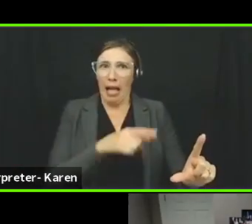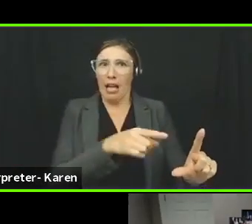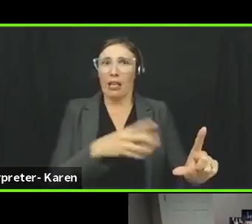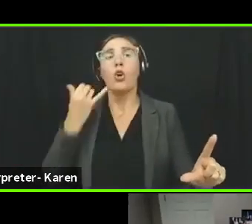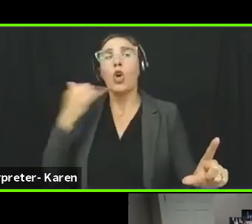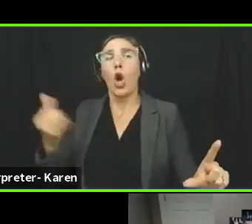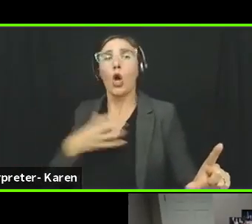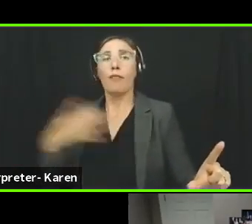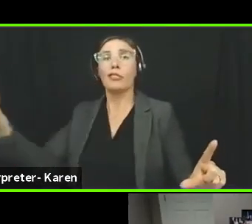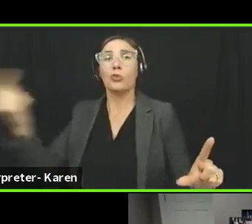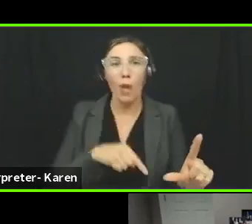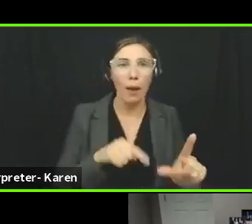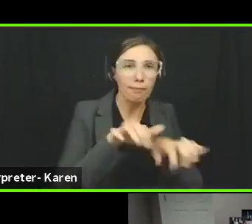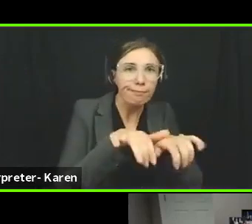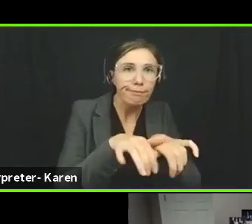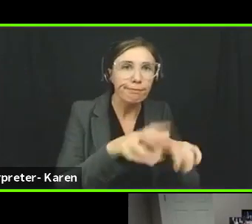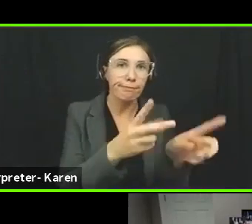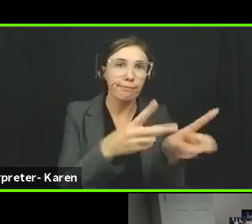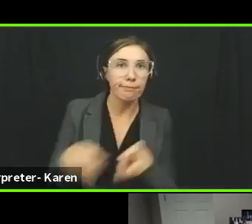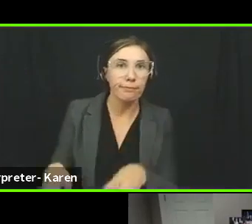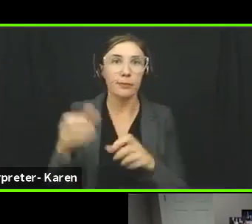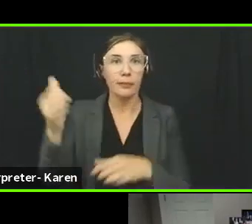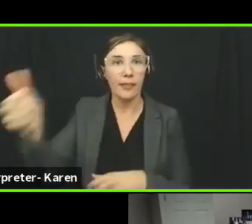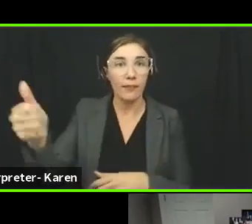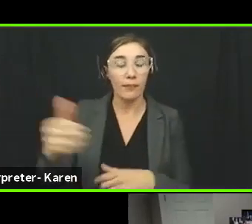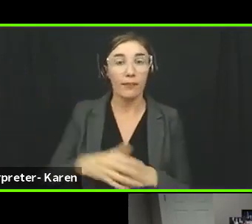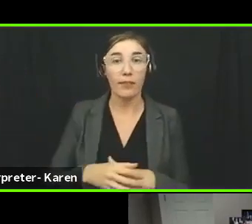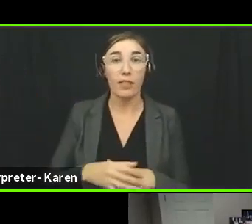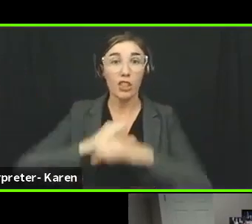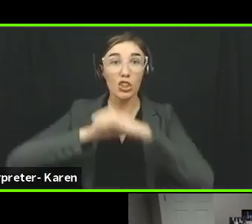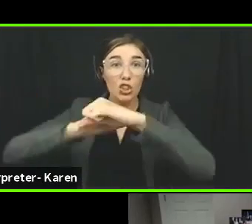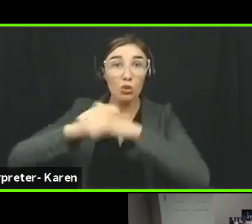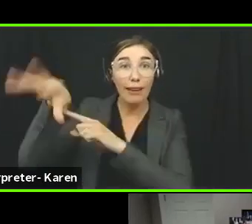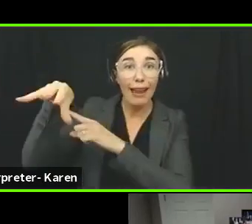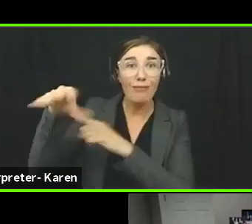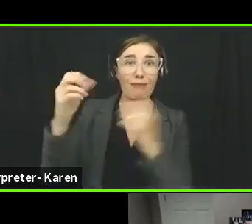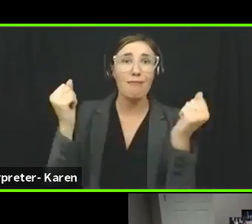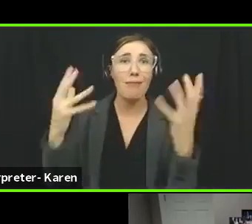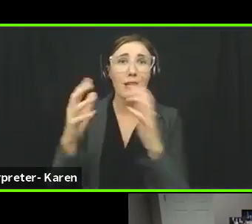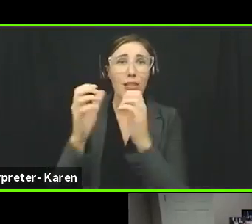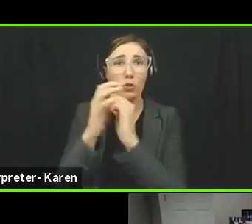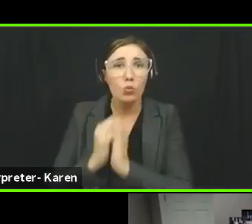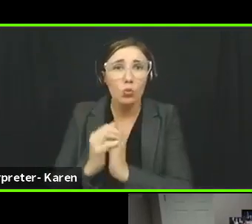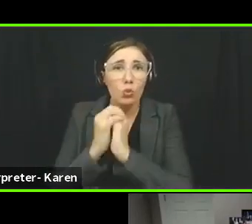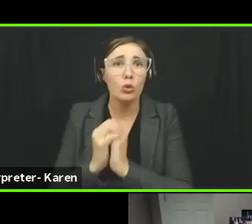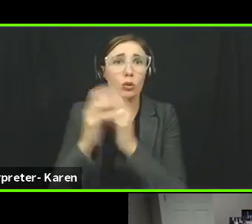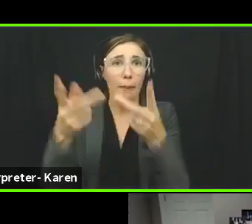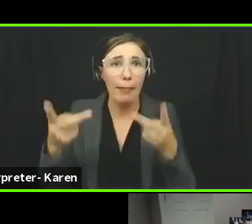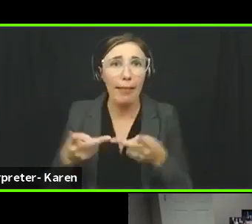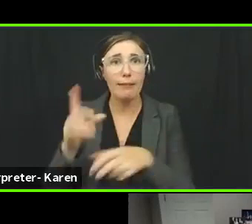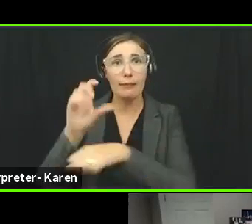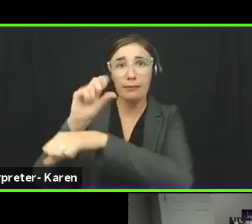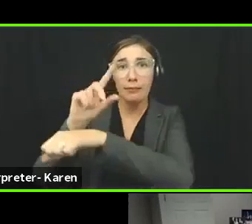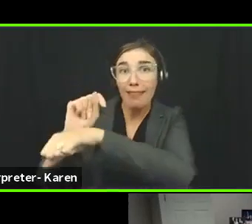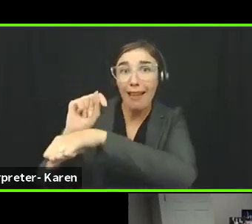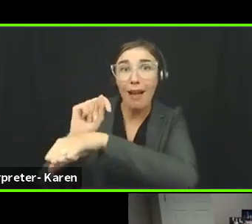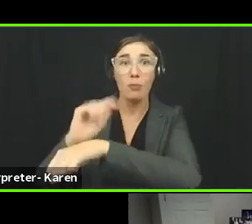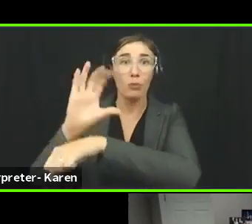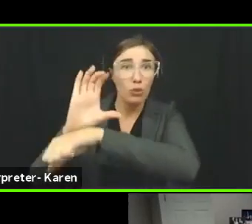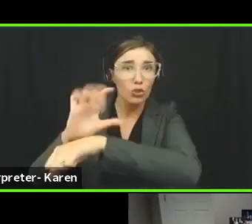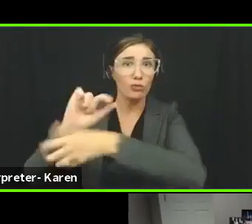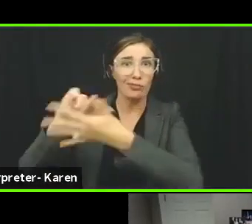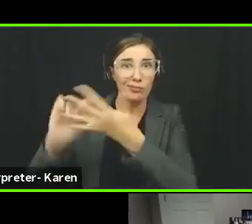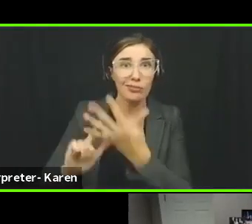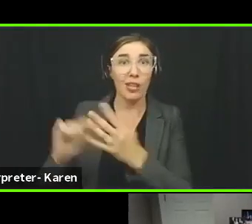Security cameras, which a lot of places of worship have, you know, we need to make sure that they're